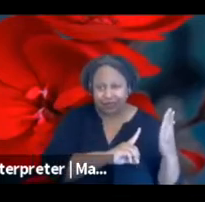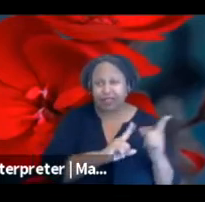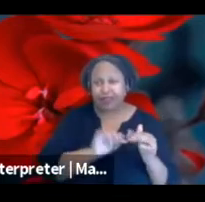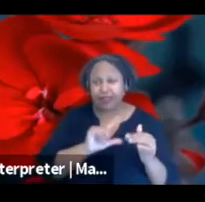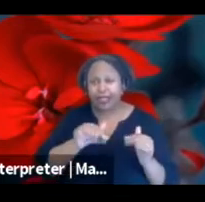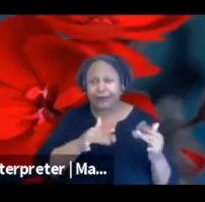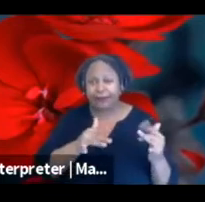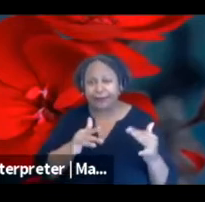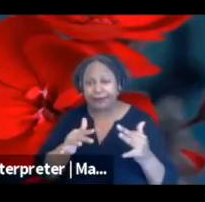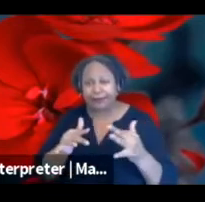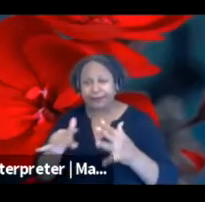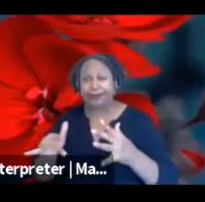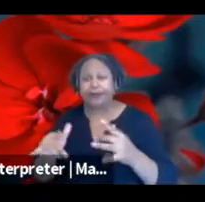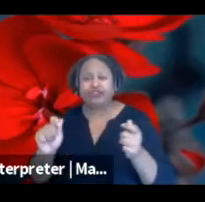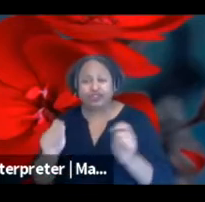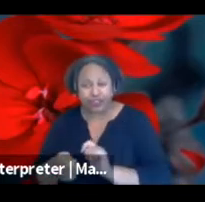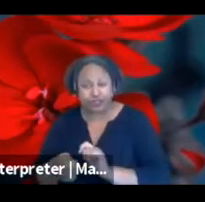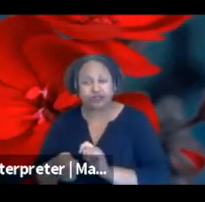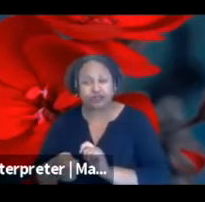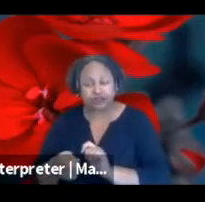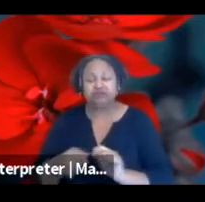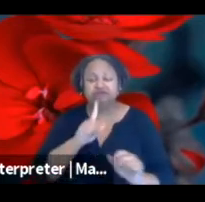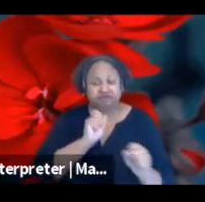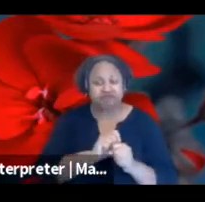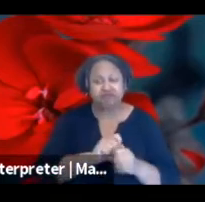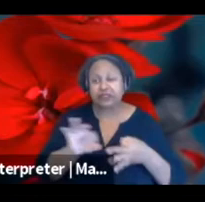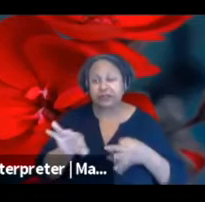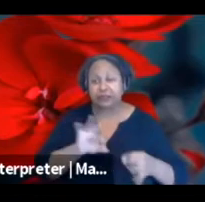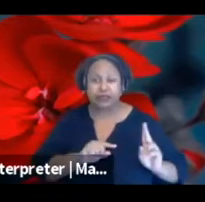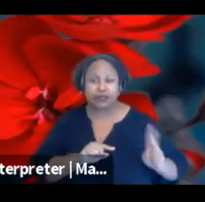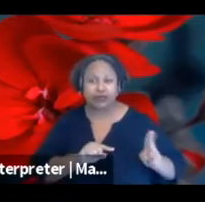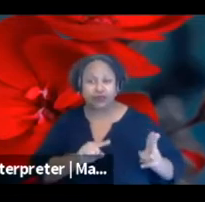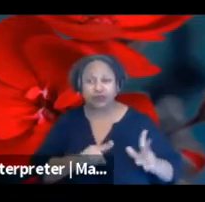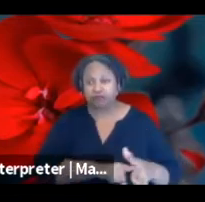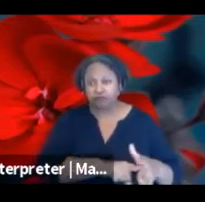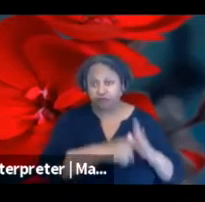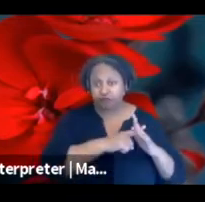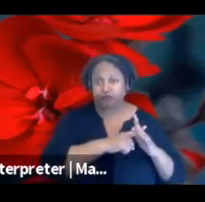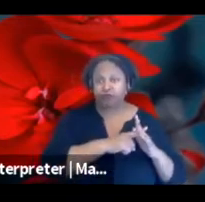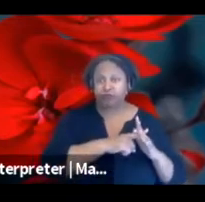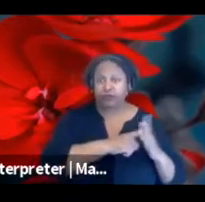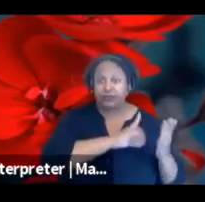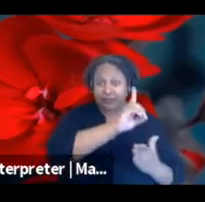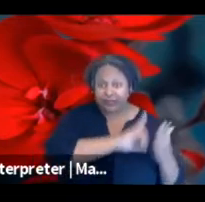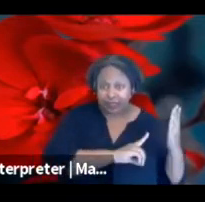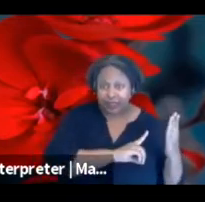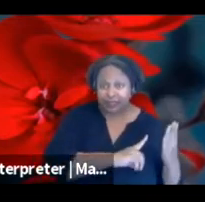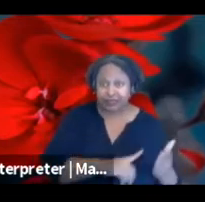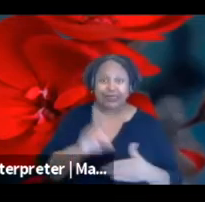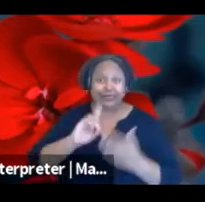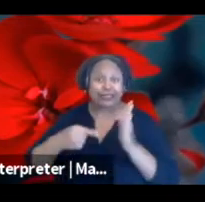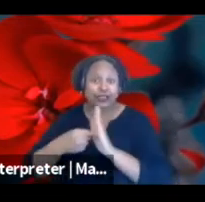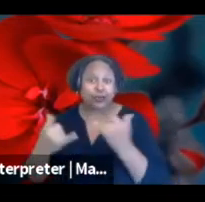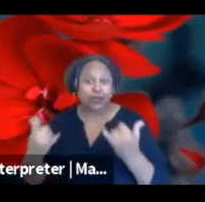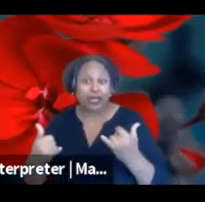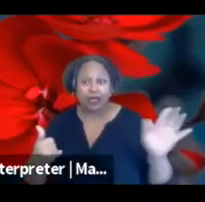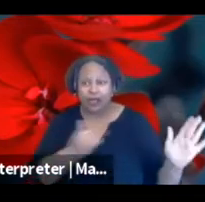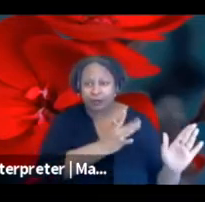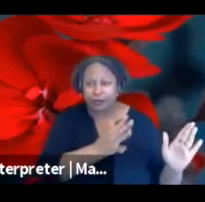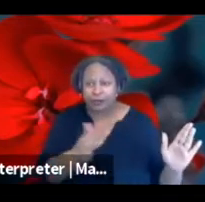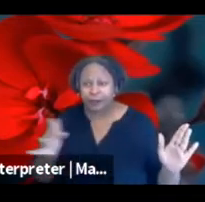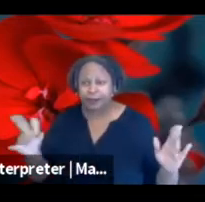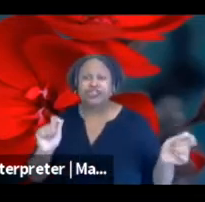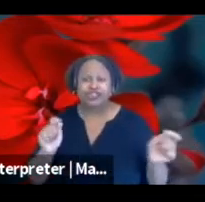definitely a change that happened from our initial design to this design that you're seeing. And that was because of the